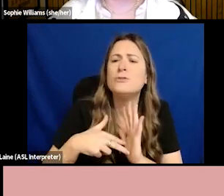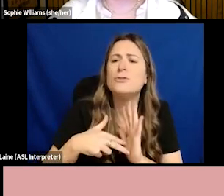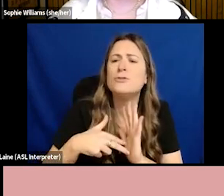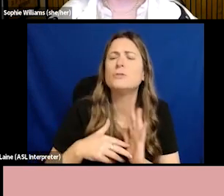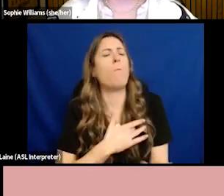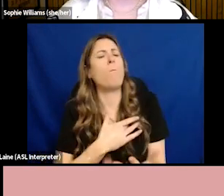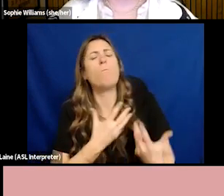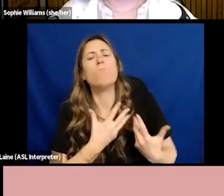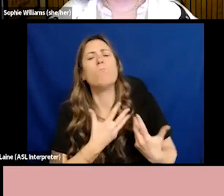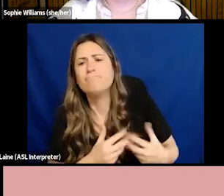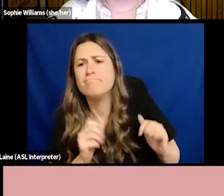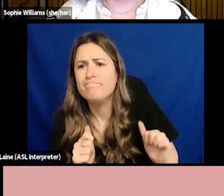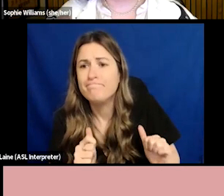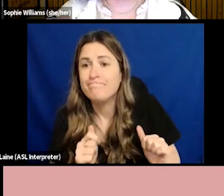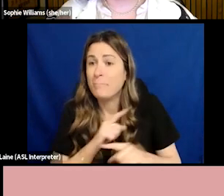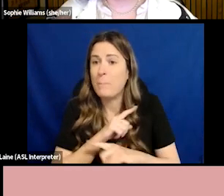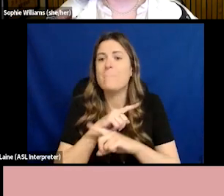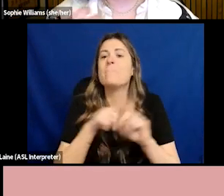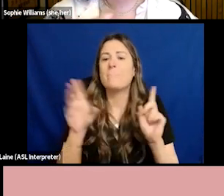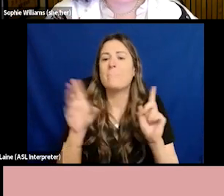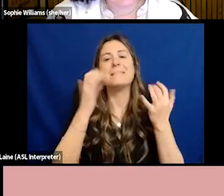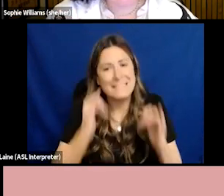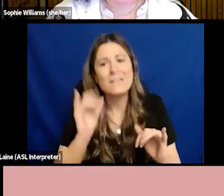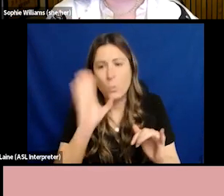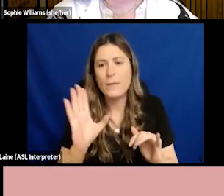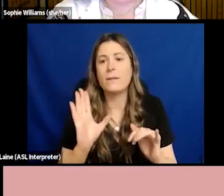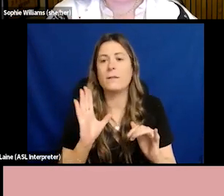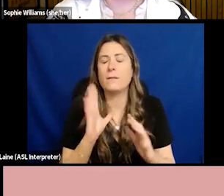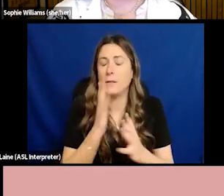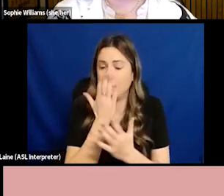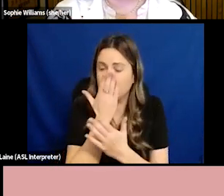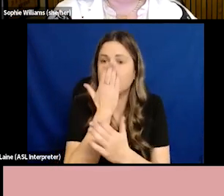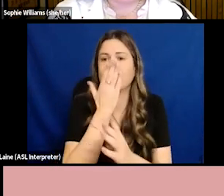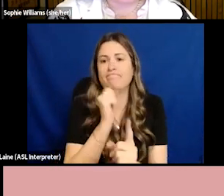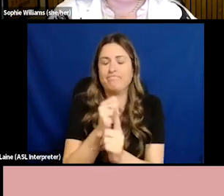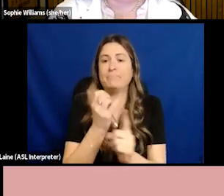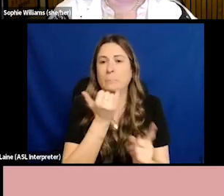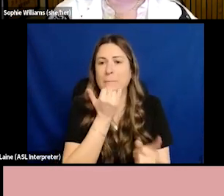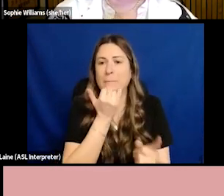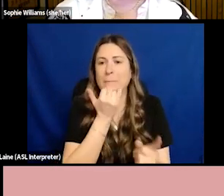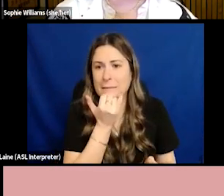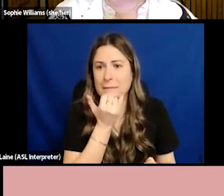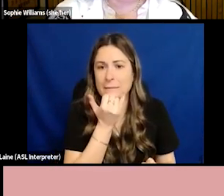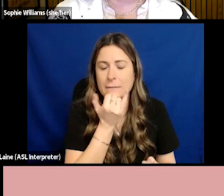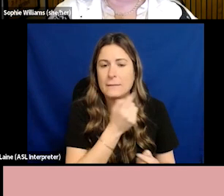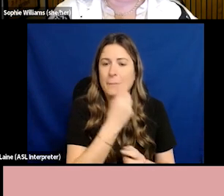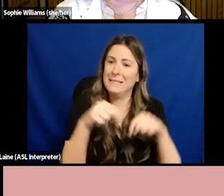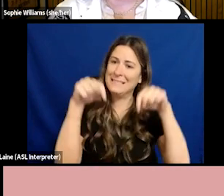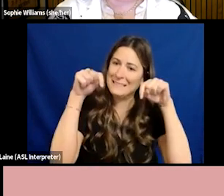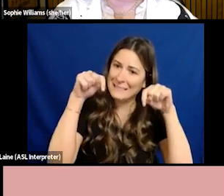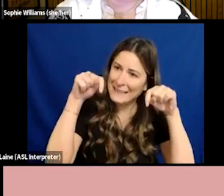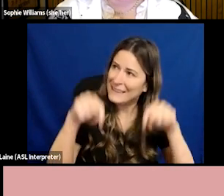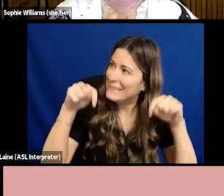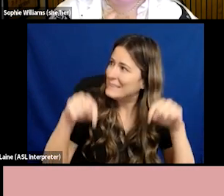mistakes. Because this conversation is deep and important and emotional and full of